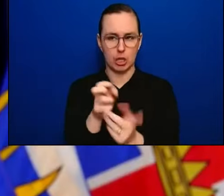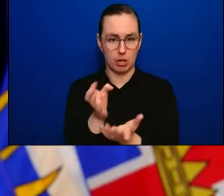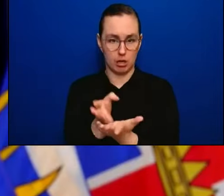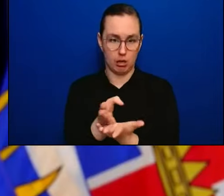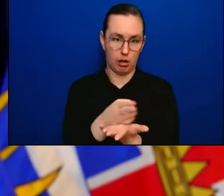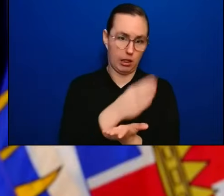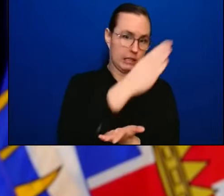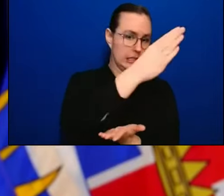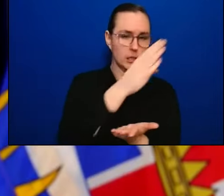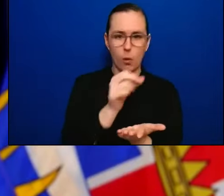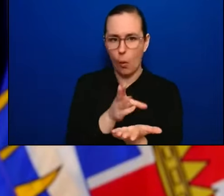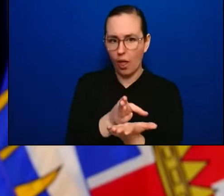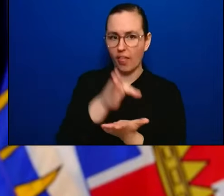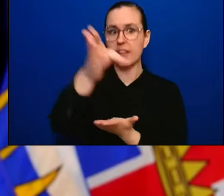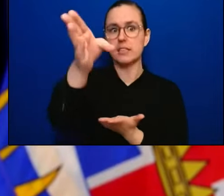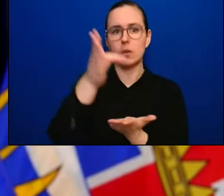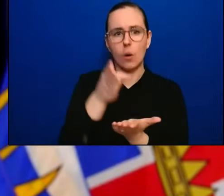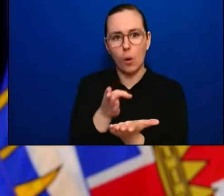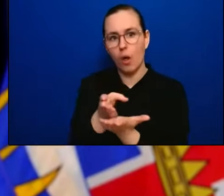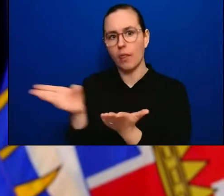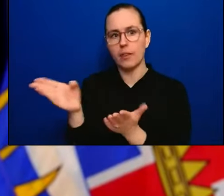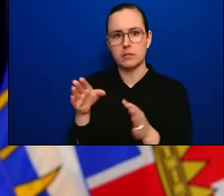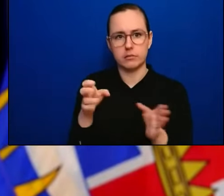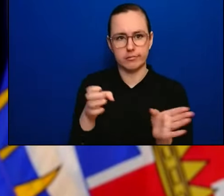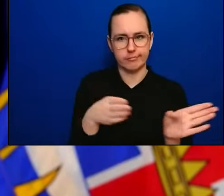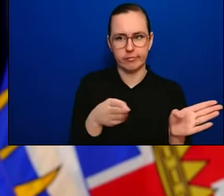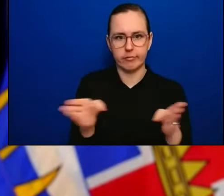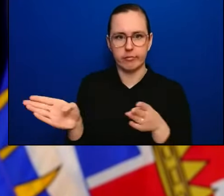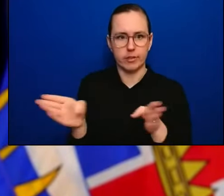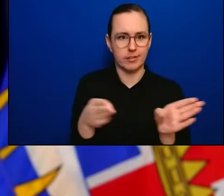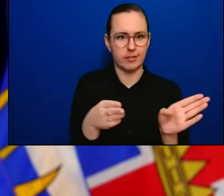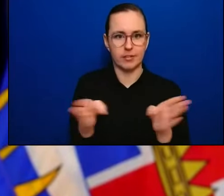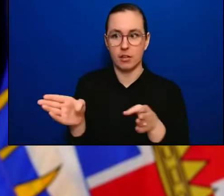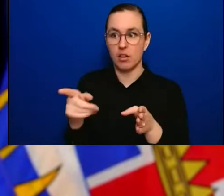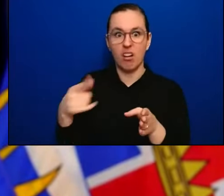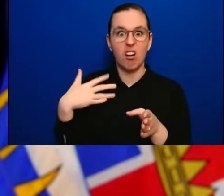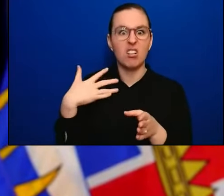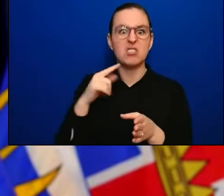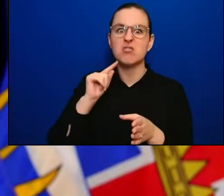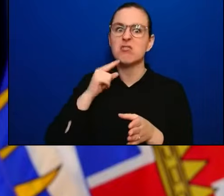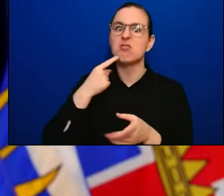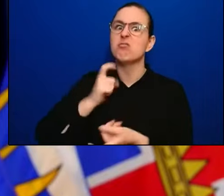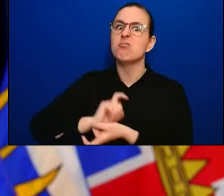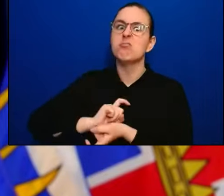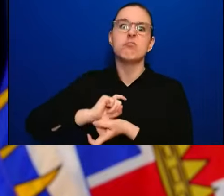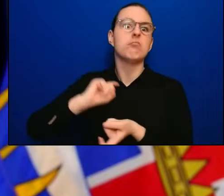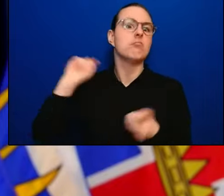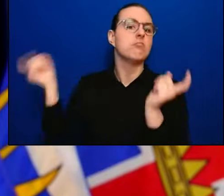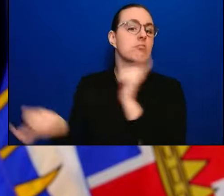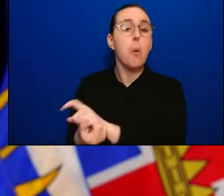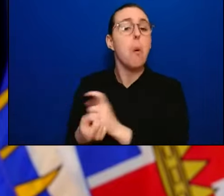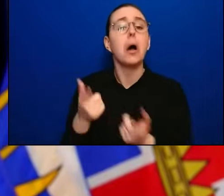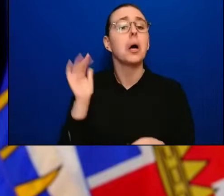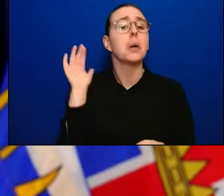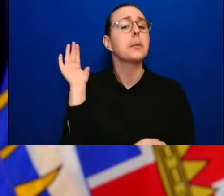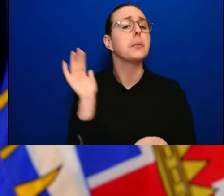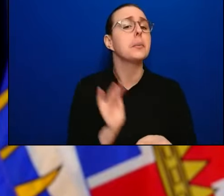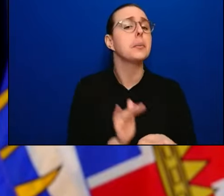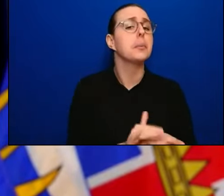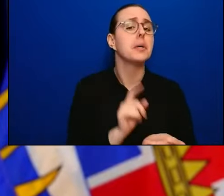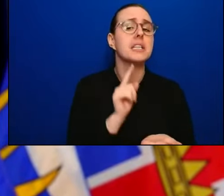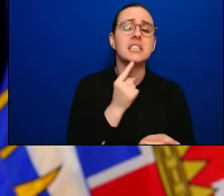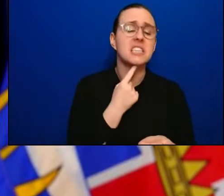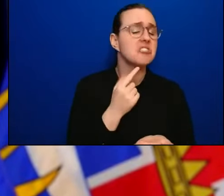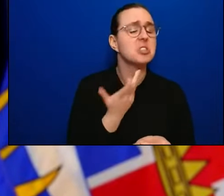less severe, good immunity continuing from the vaccines that we have. So those are the thought